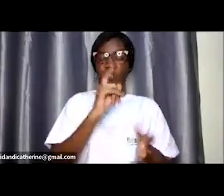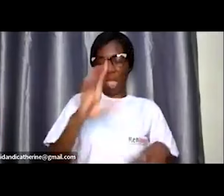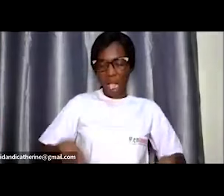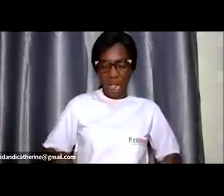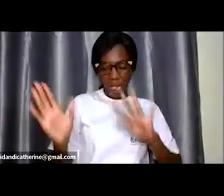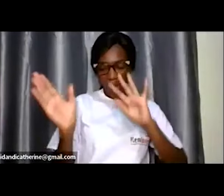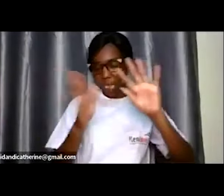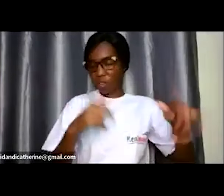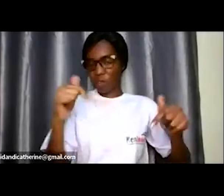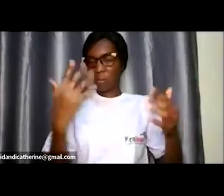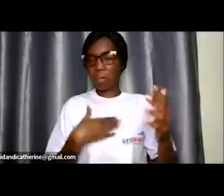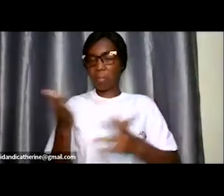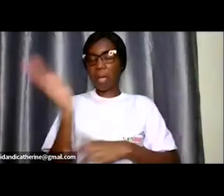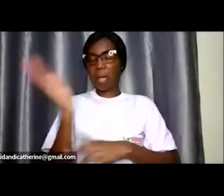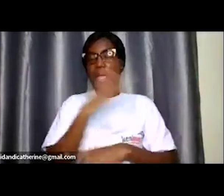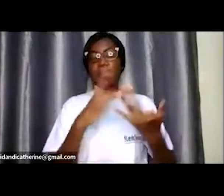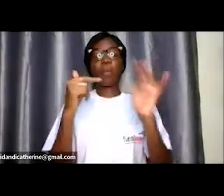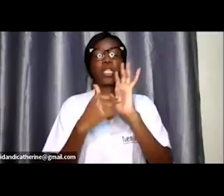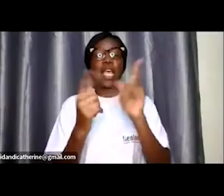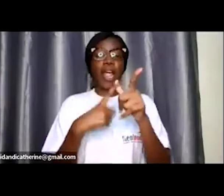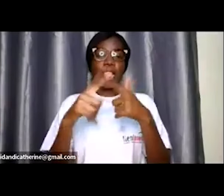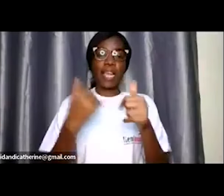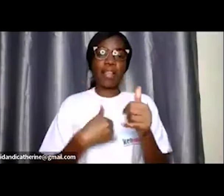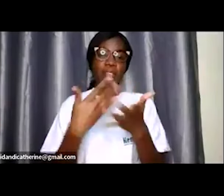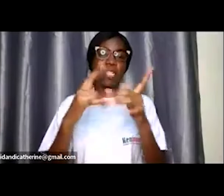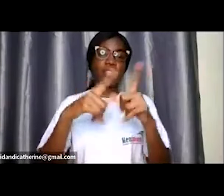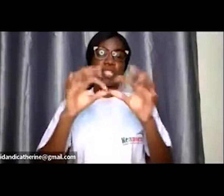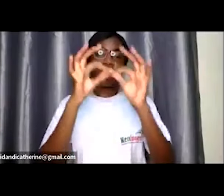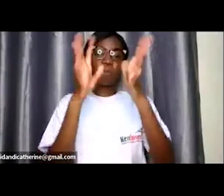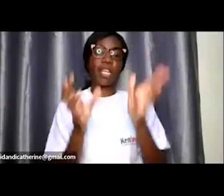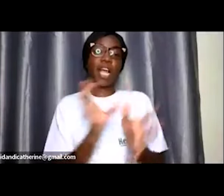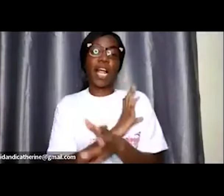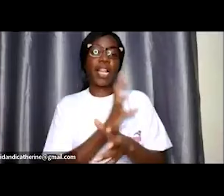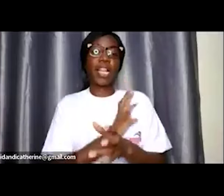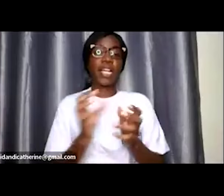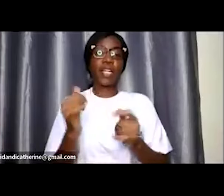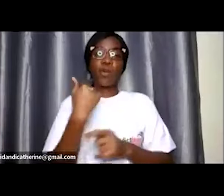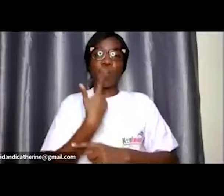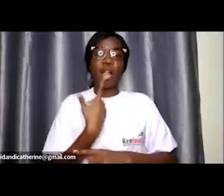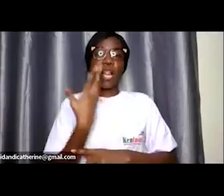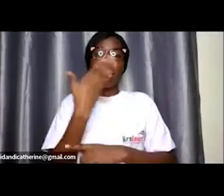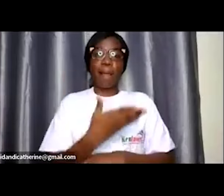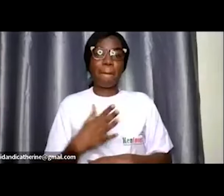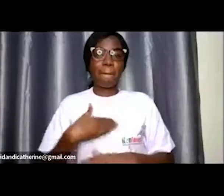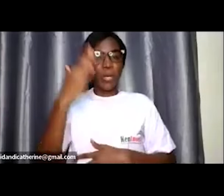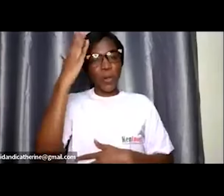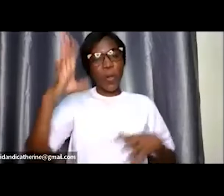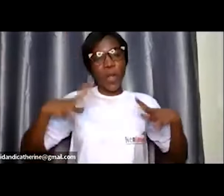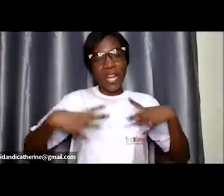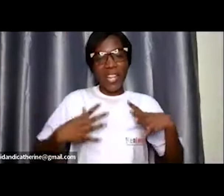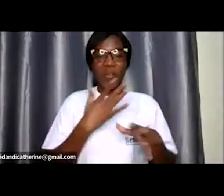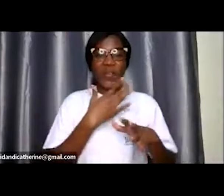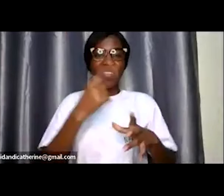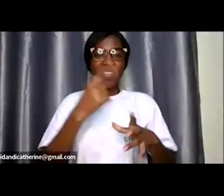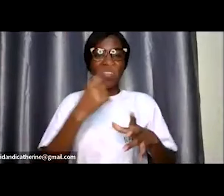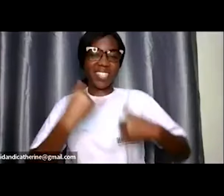i'll come back at some point and then we have of course our sign language interpreter katherine sidandi katherine i know it's a holiday i know you wanted to go and enjoy some